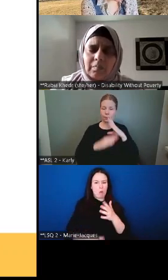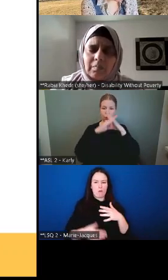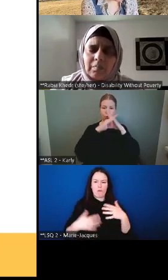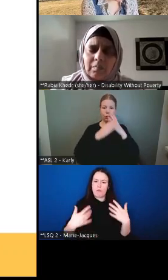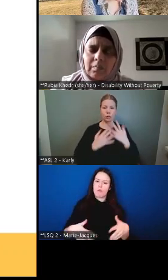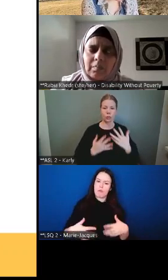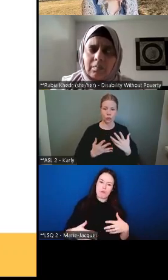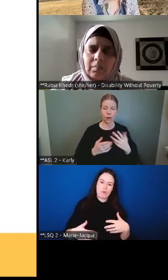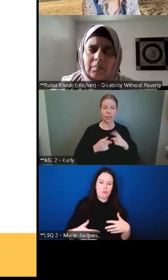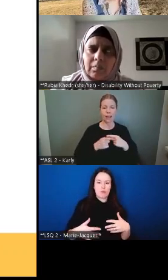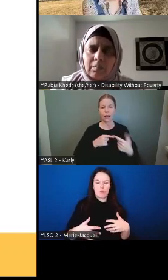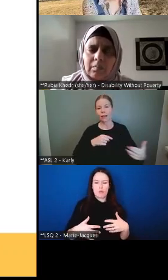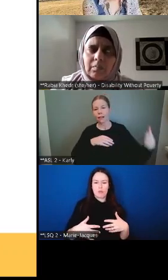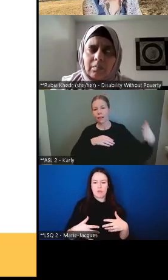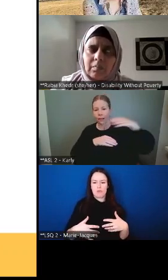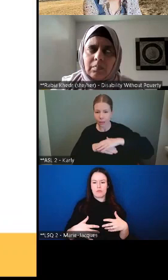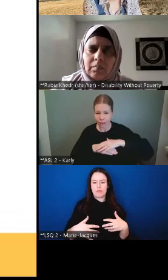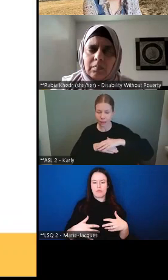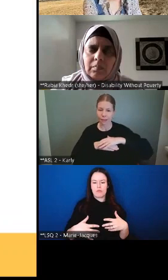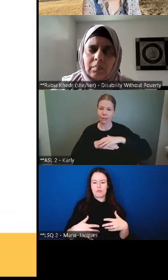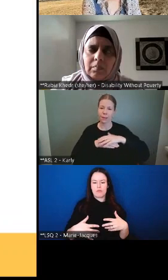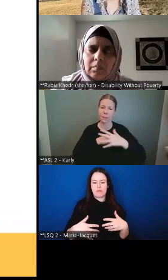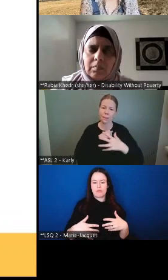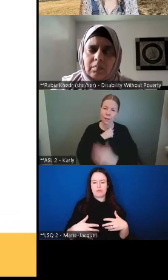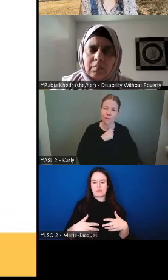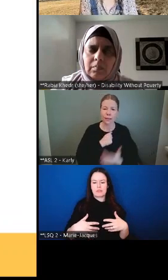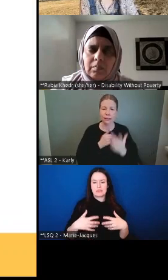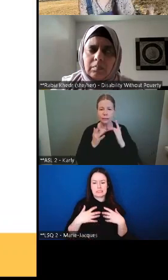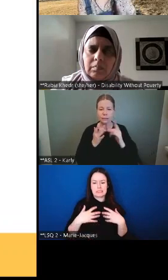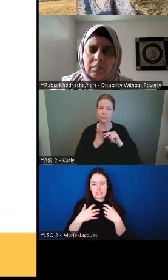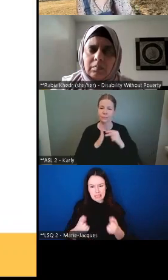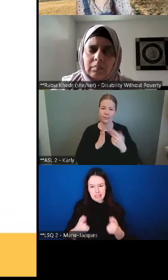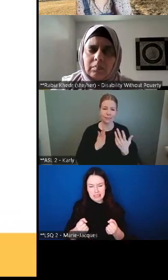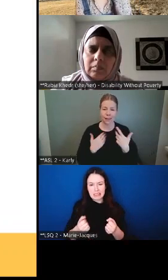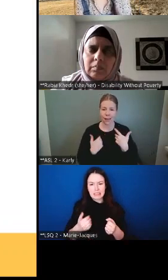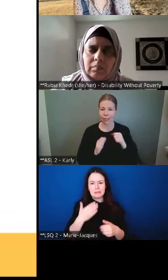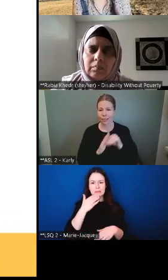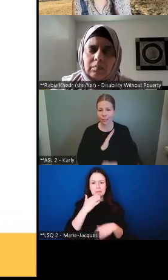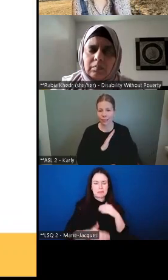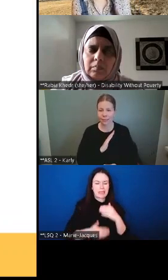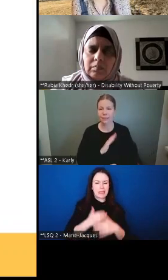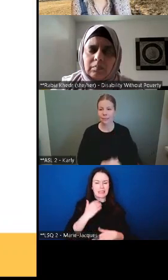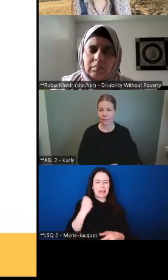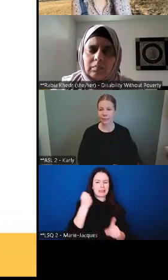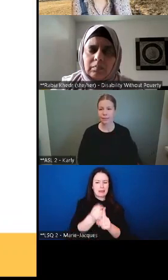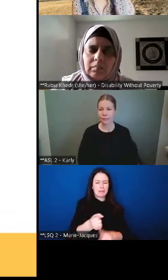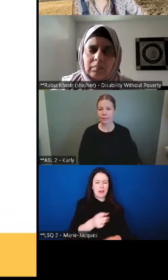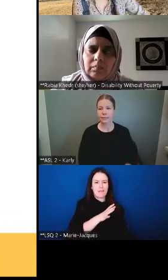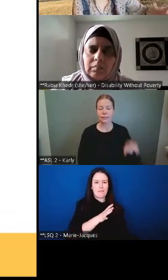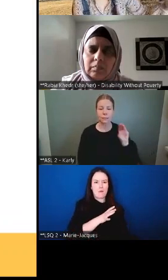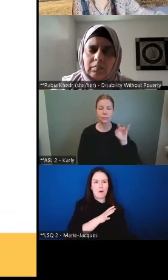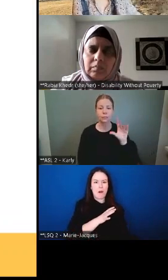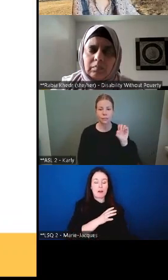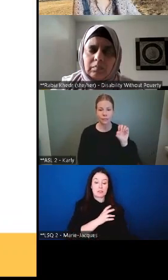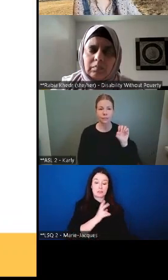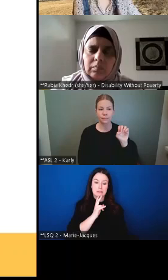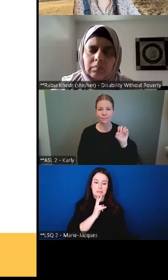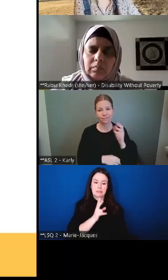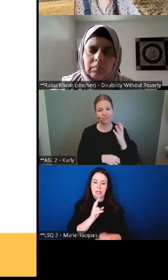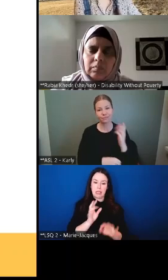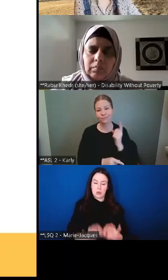And certainly, you know, we're feeling the urgency because, you know, that very brief summary of where we're at,